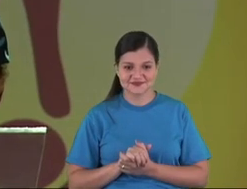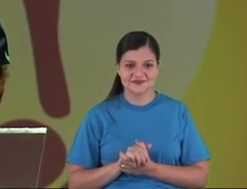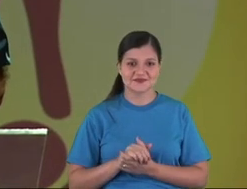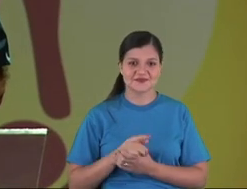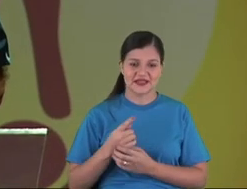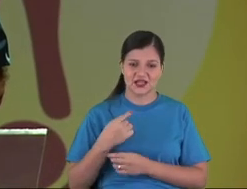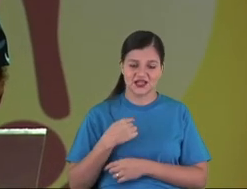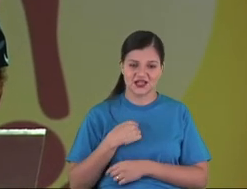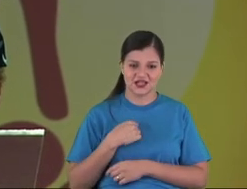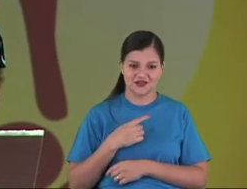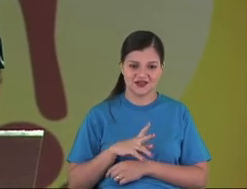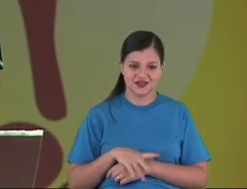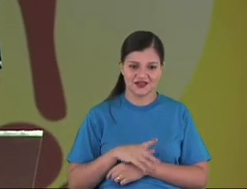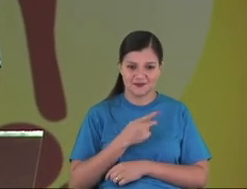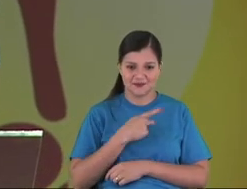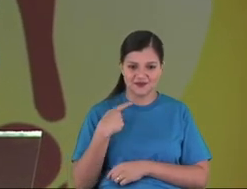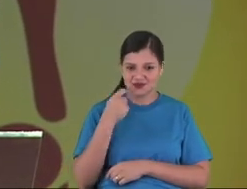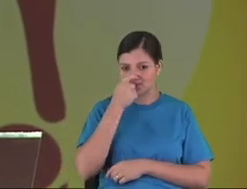tonight.